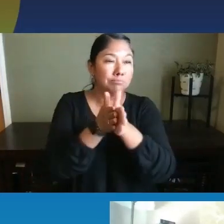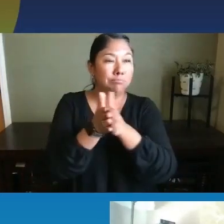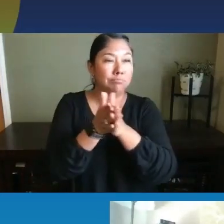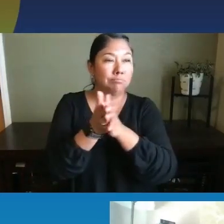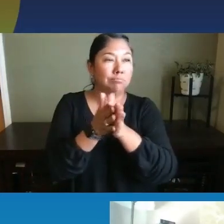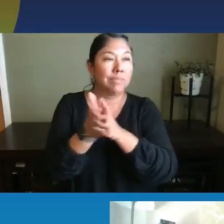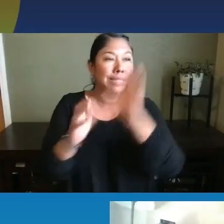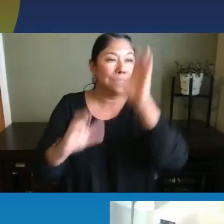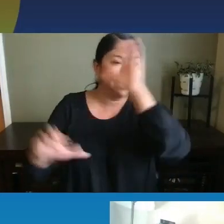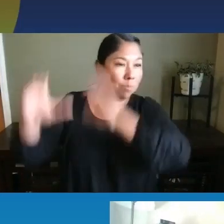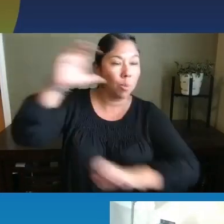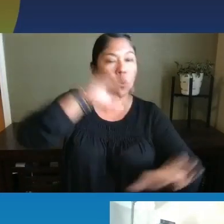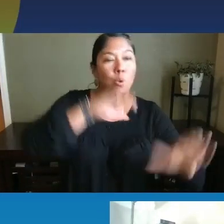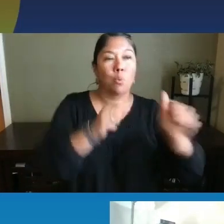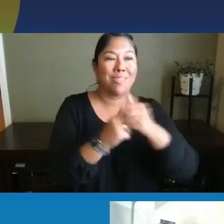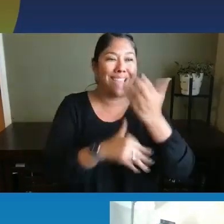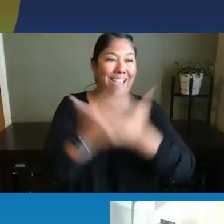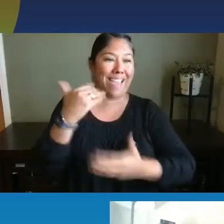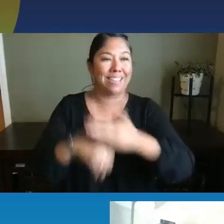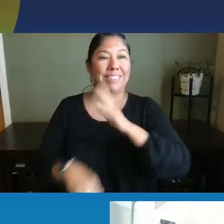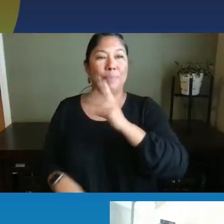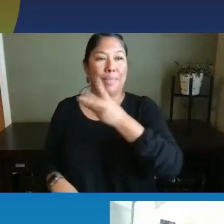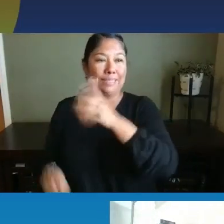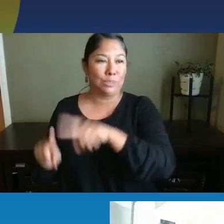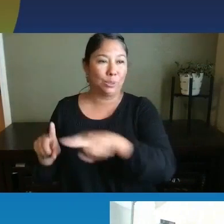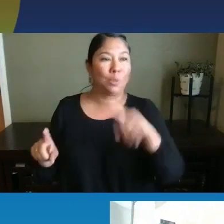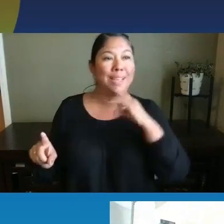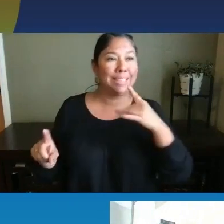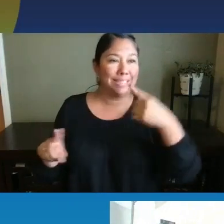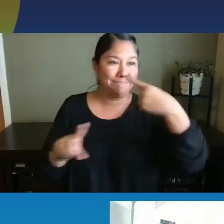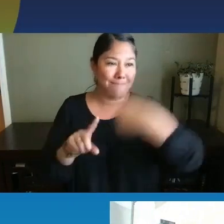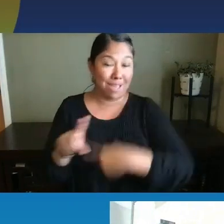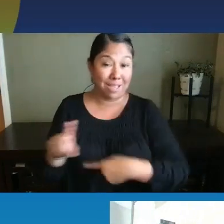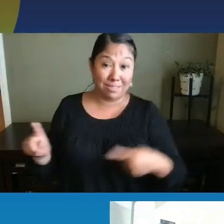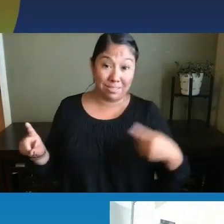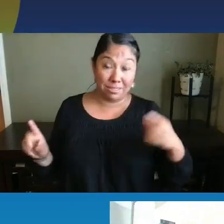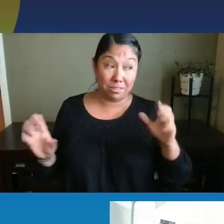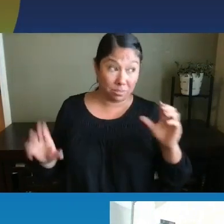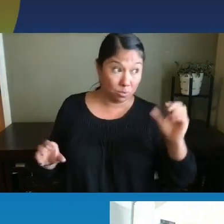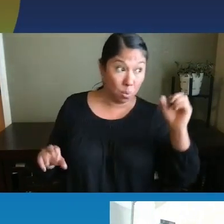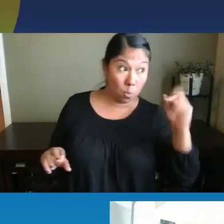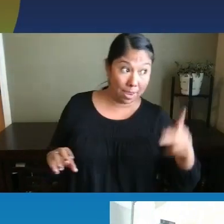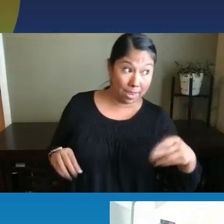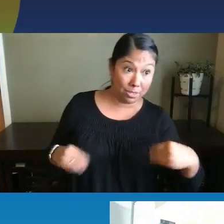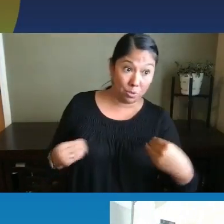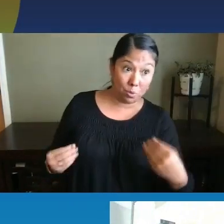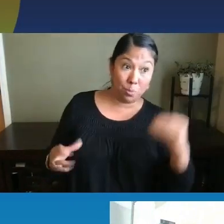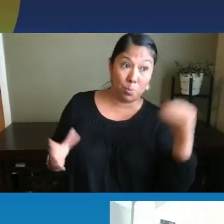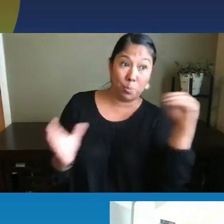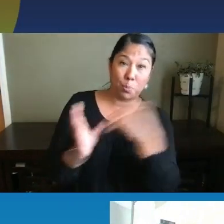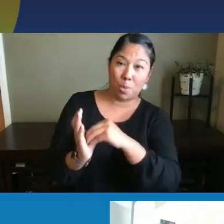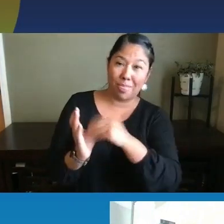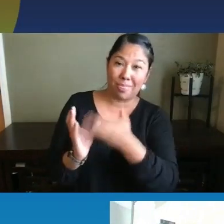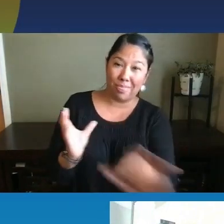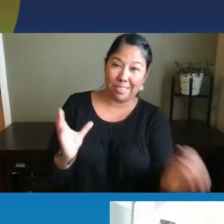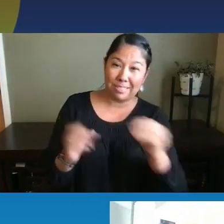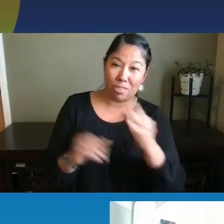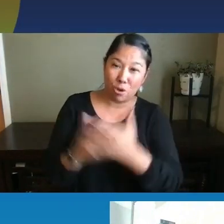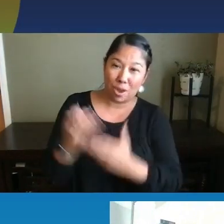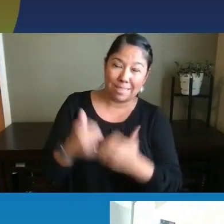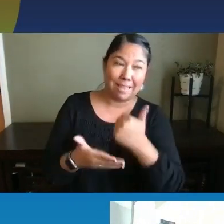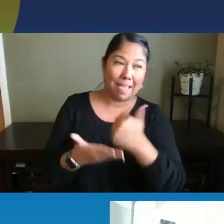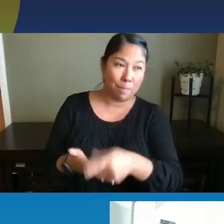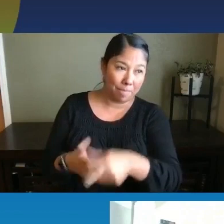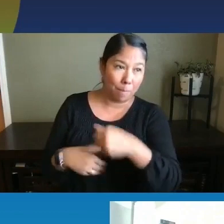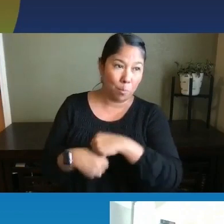to 18 months. Okay. Is it okay to put things in their hands to help them with, uh, touch and let them feel